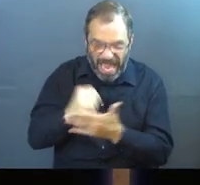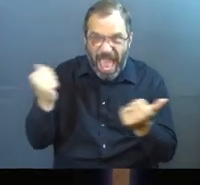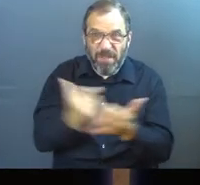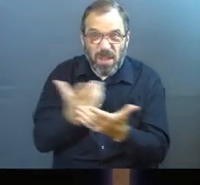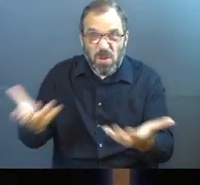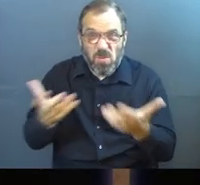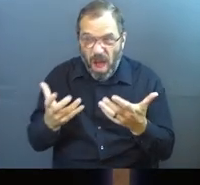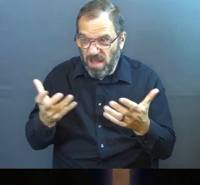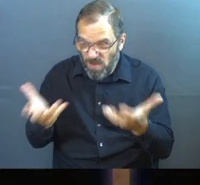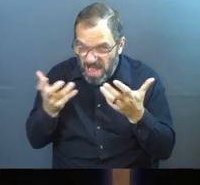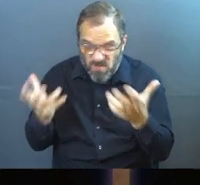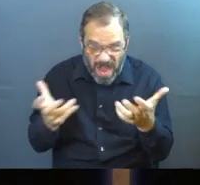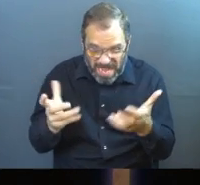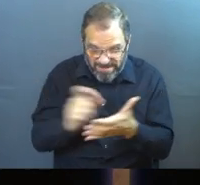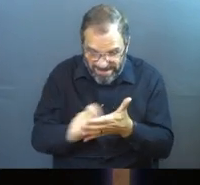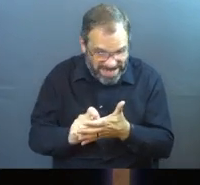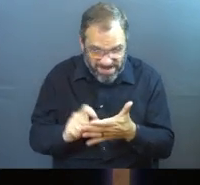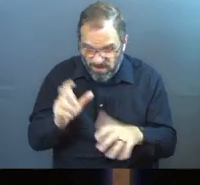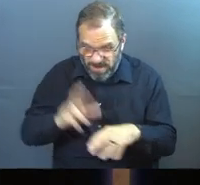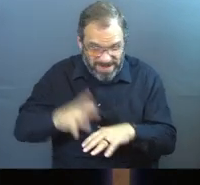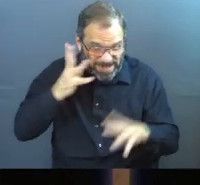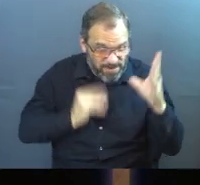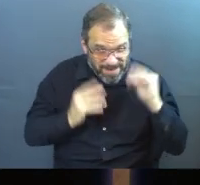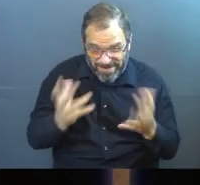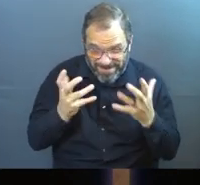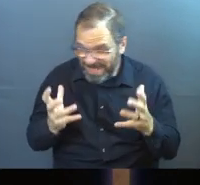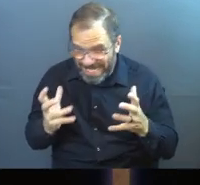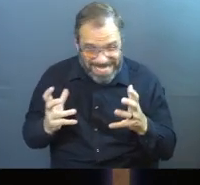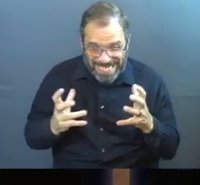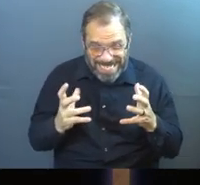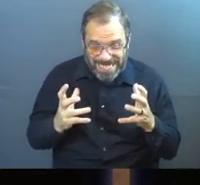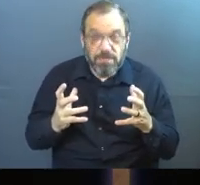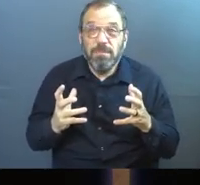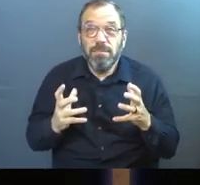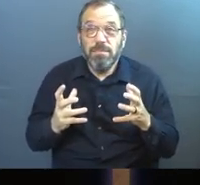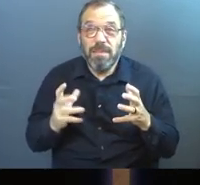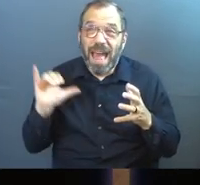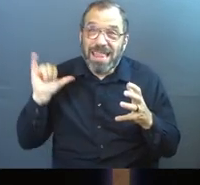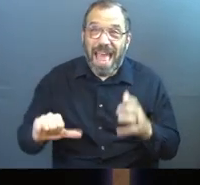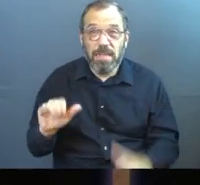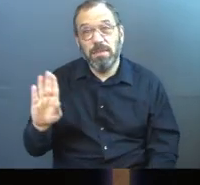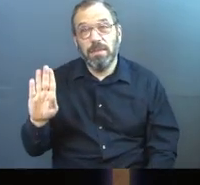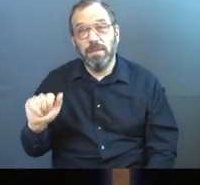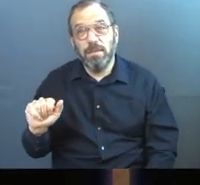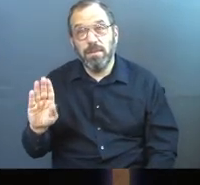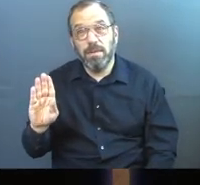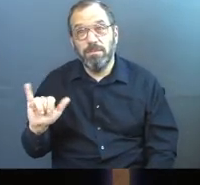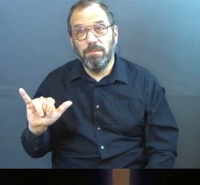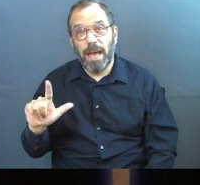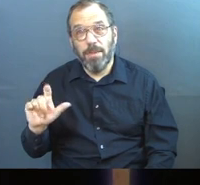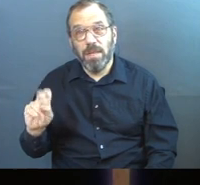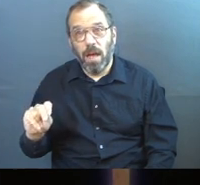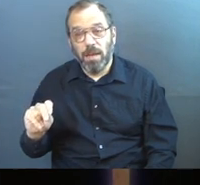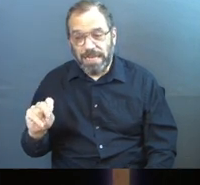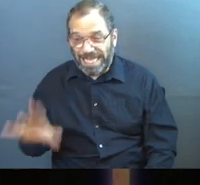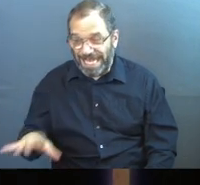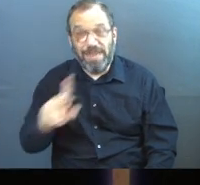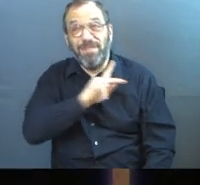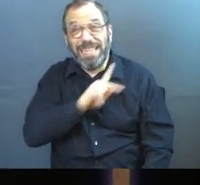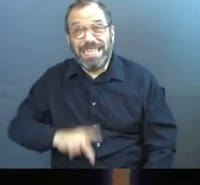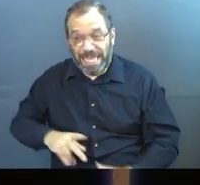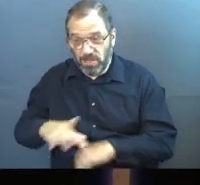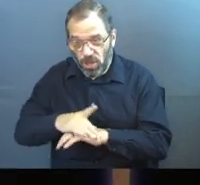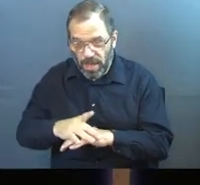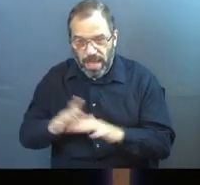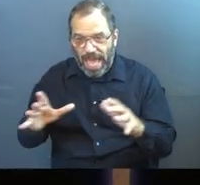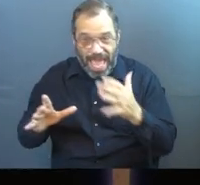We want all the things that we want to ride all the rides. Amen? And he says, that's Babylon. And then he comes in and he says, even the kings of